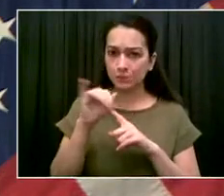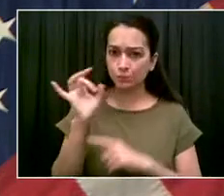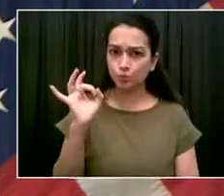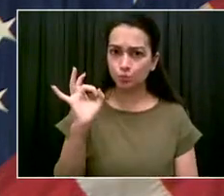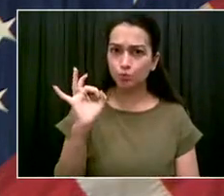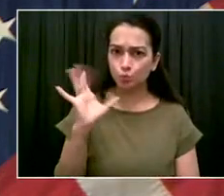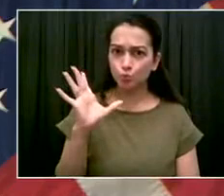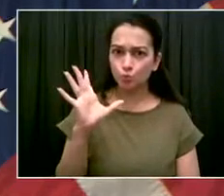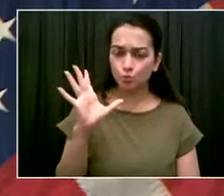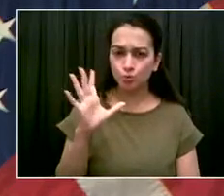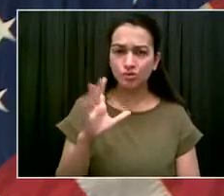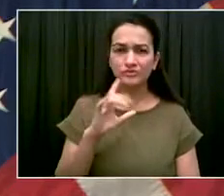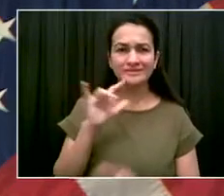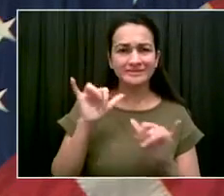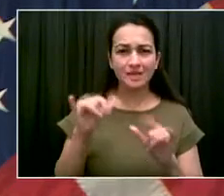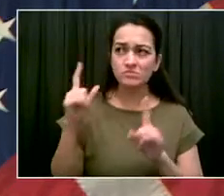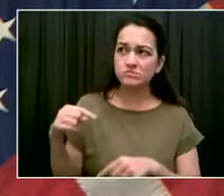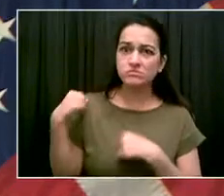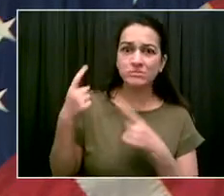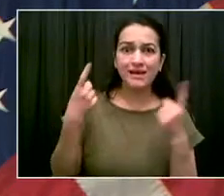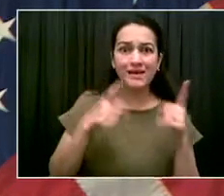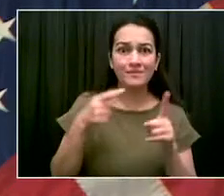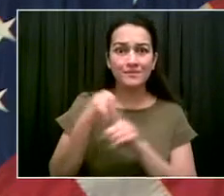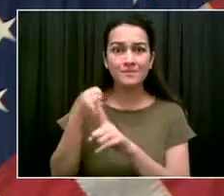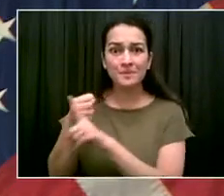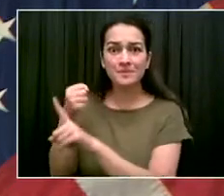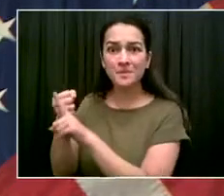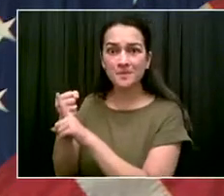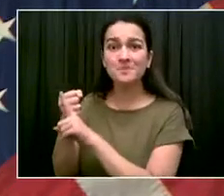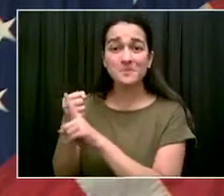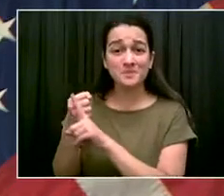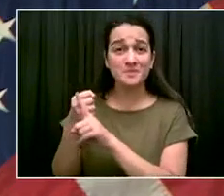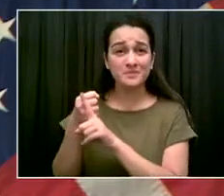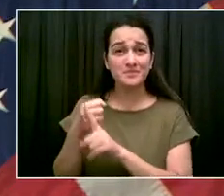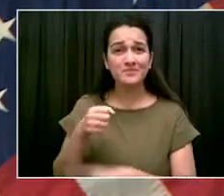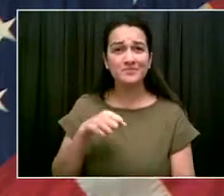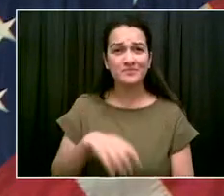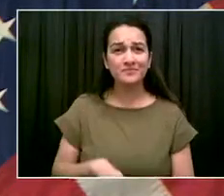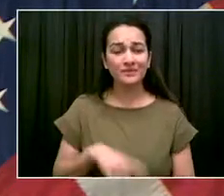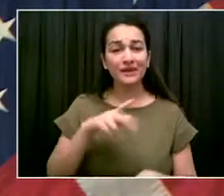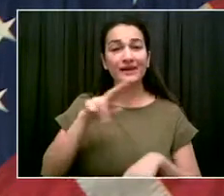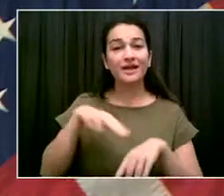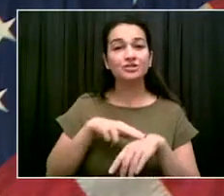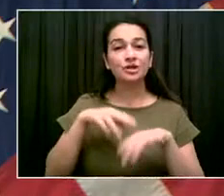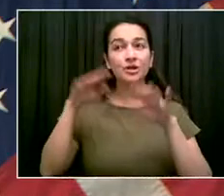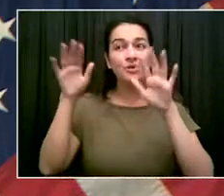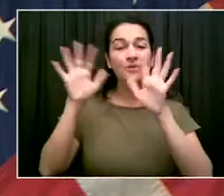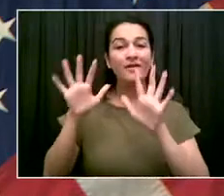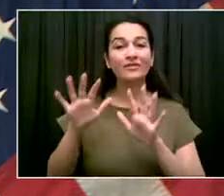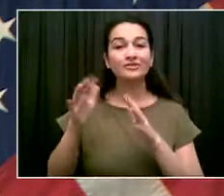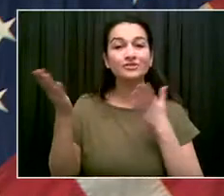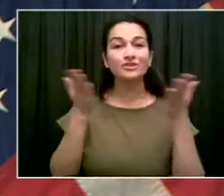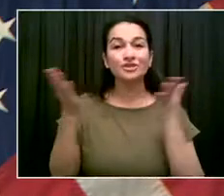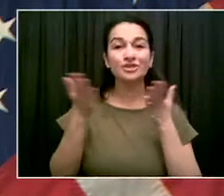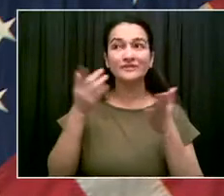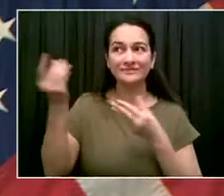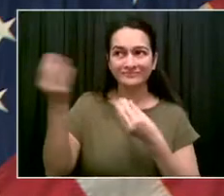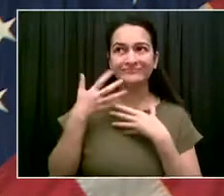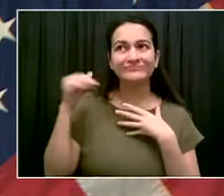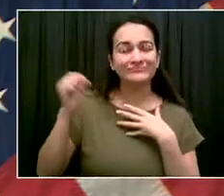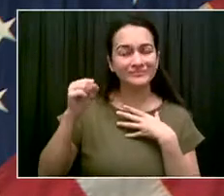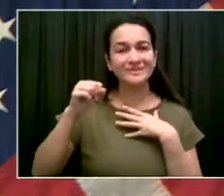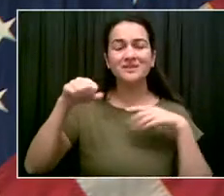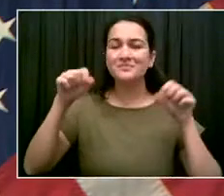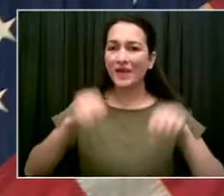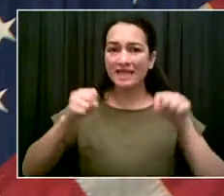the mayor said about the forecast. According to the National Weather Service, there's a potential for heavy rain and strong wind that may reduce visibility and